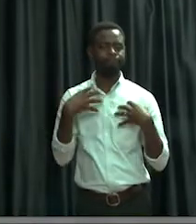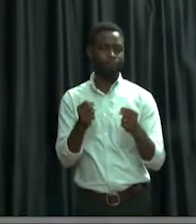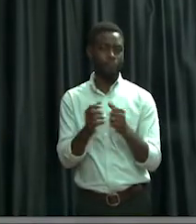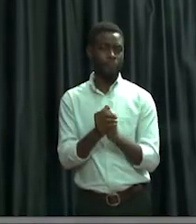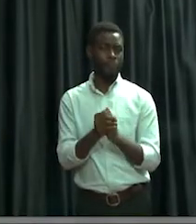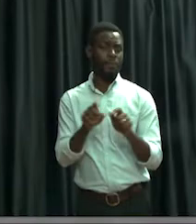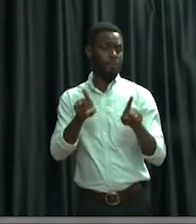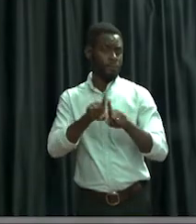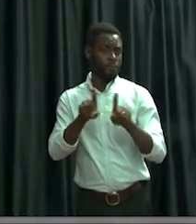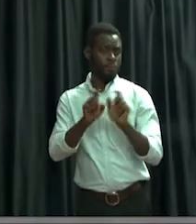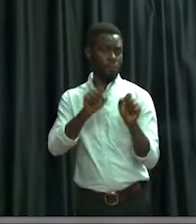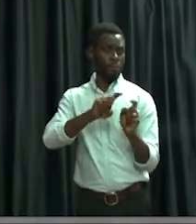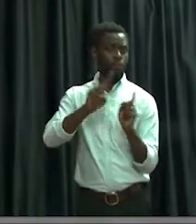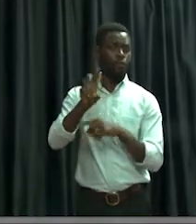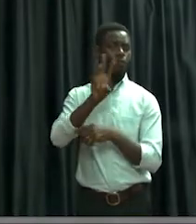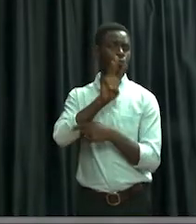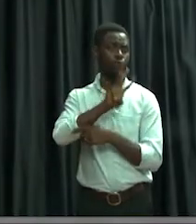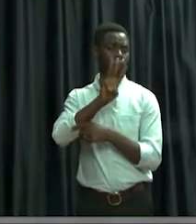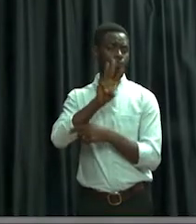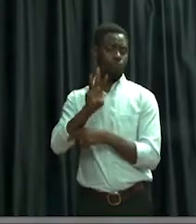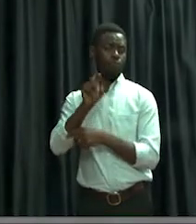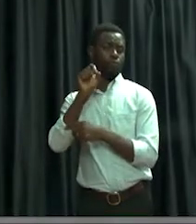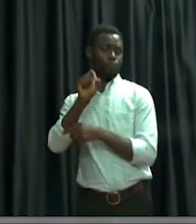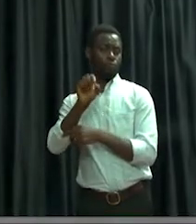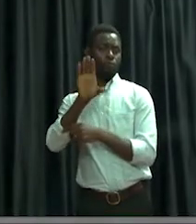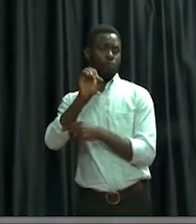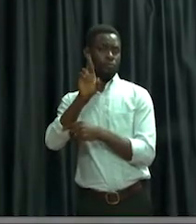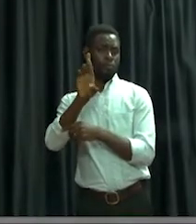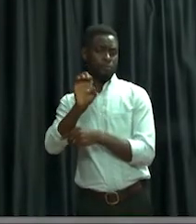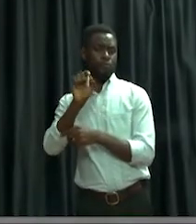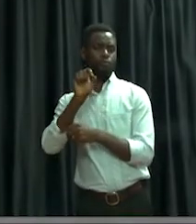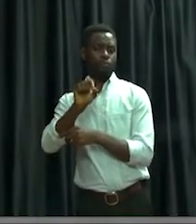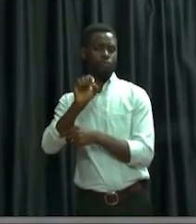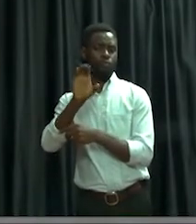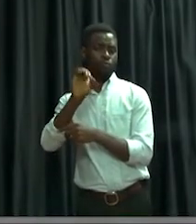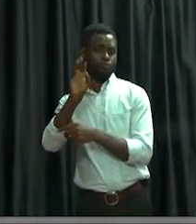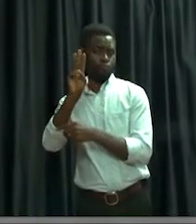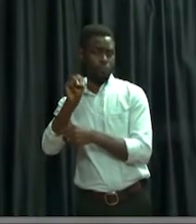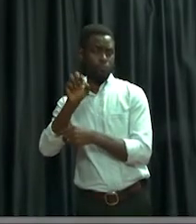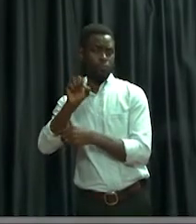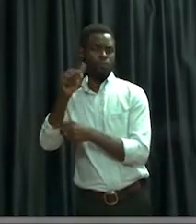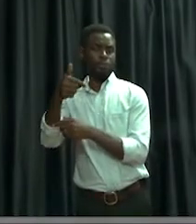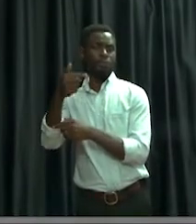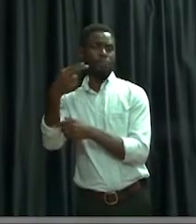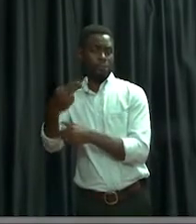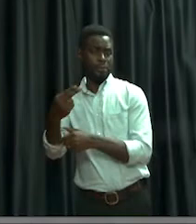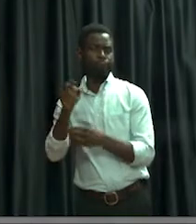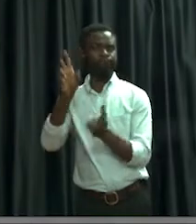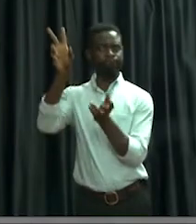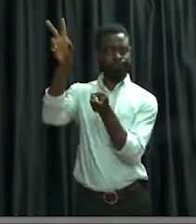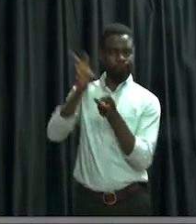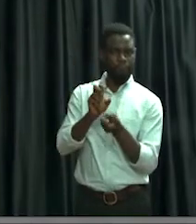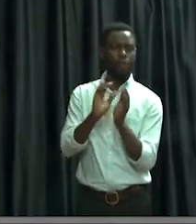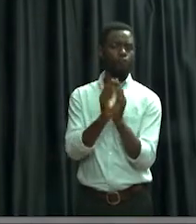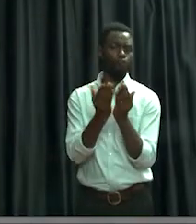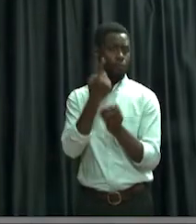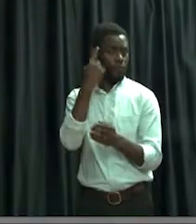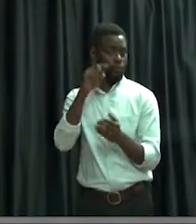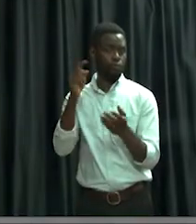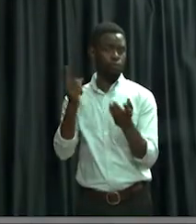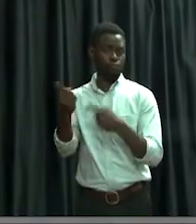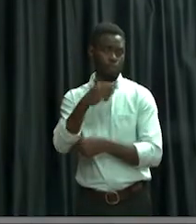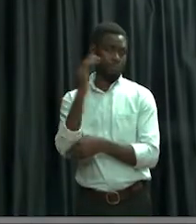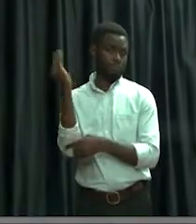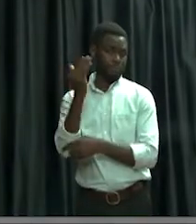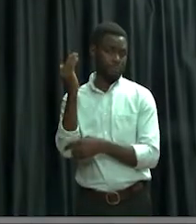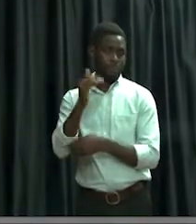You also want to go to the website core.com.gh and download the workbook for this particular session, which is